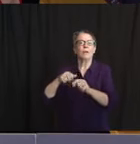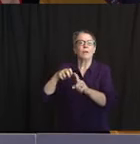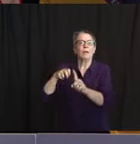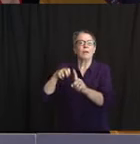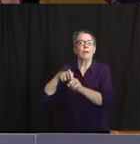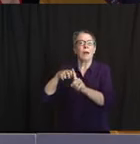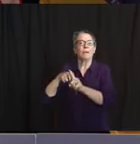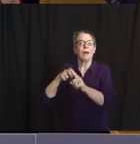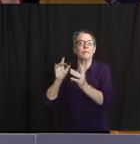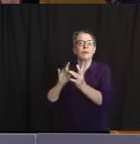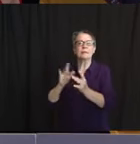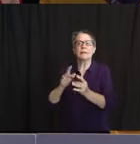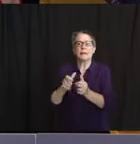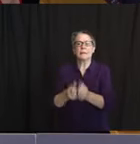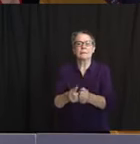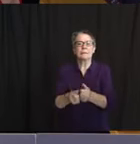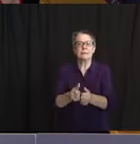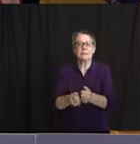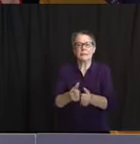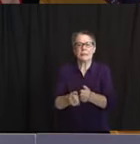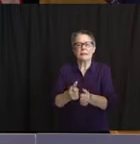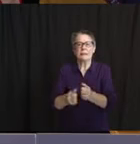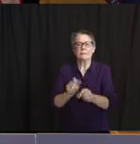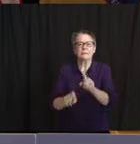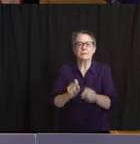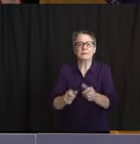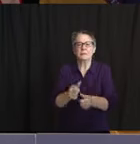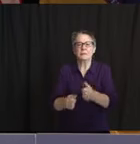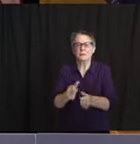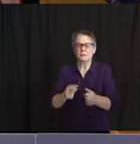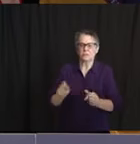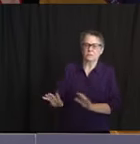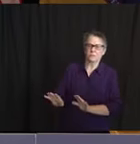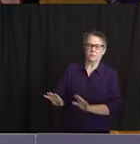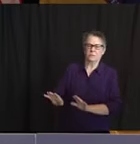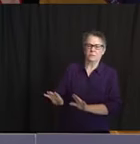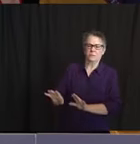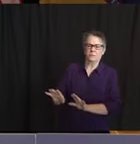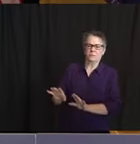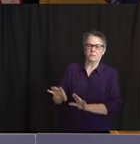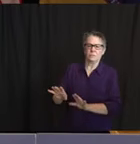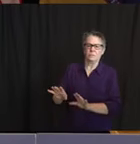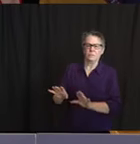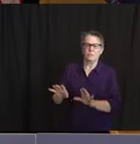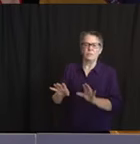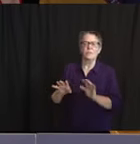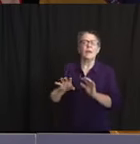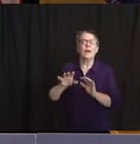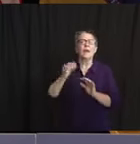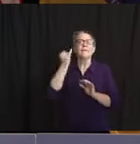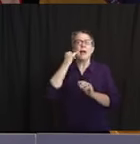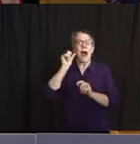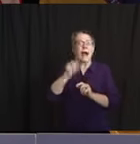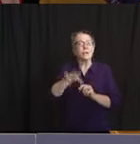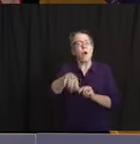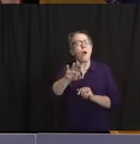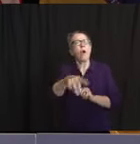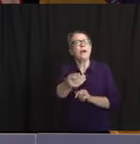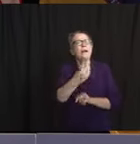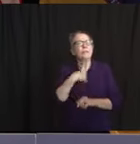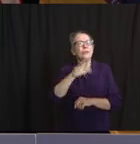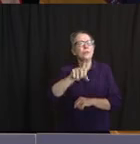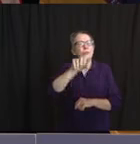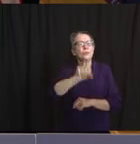or your insurance information over a text or over the phone. For my daily